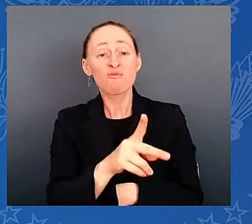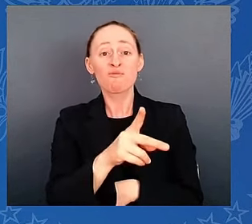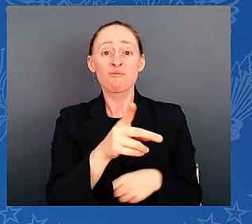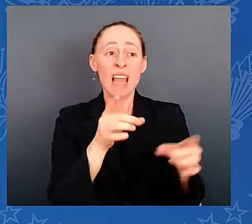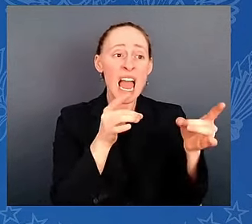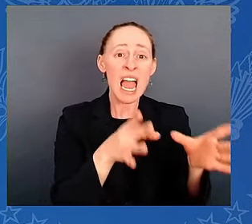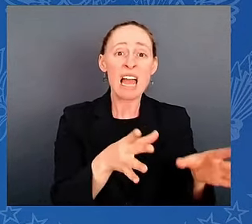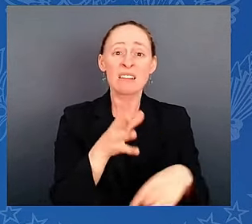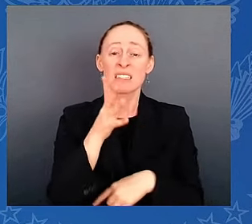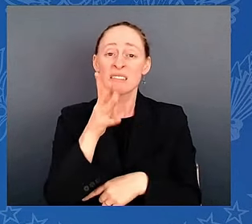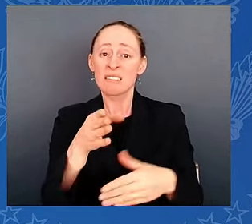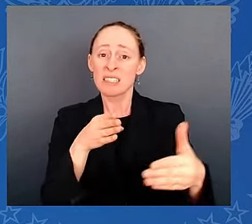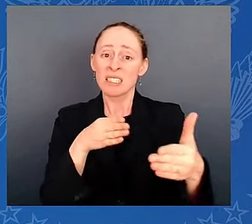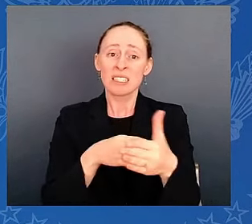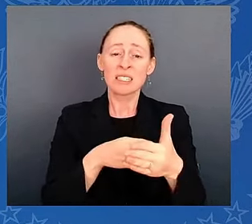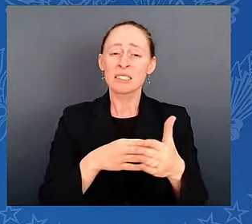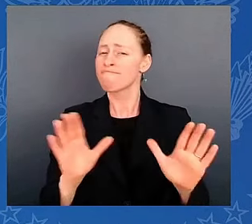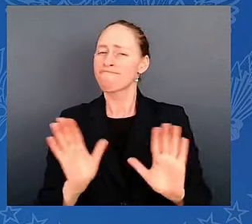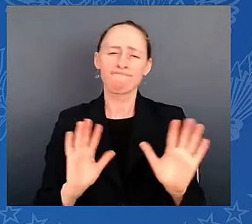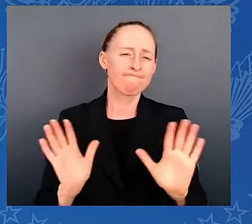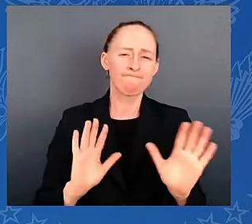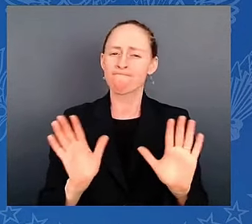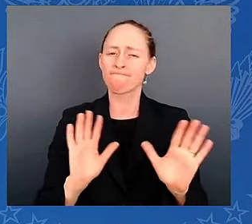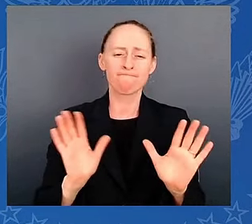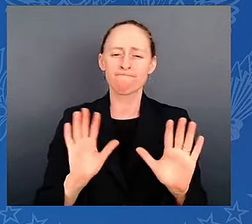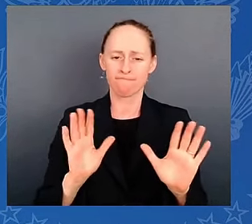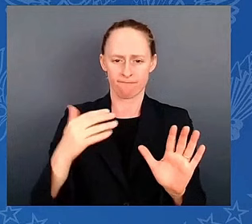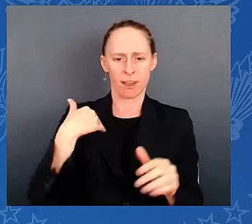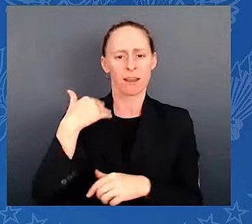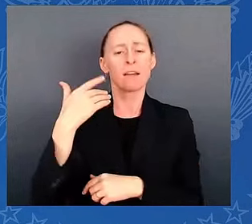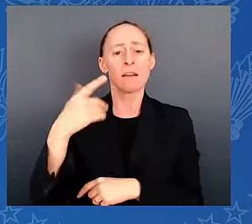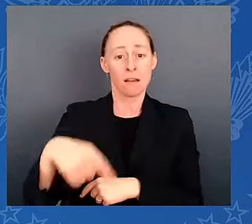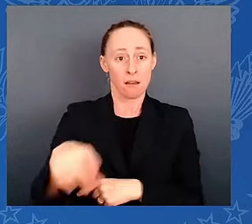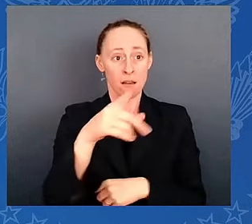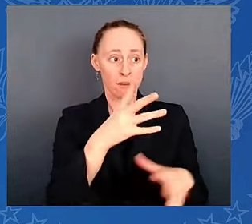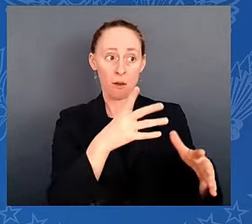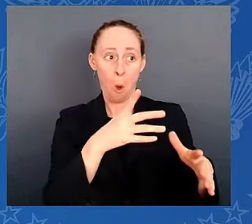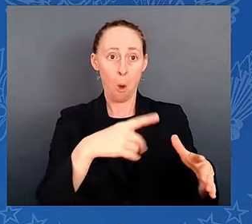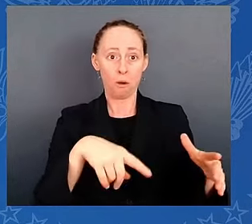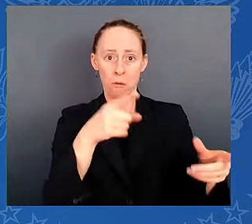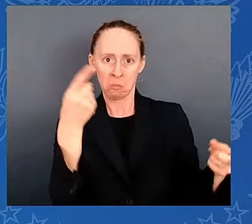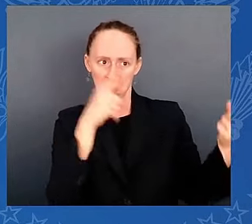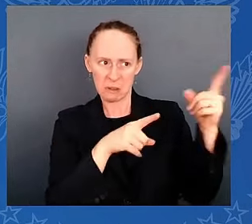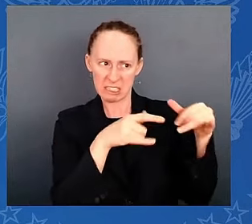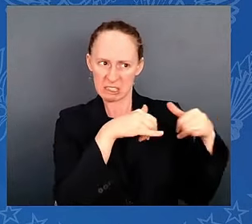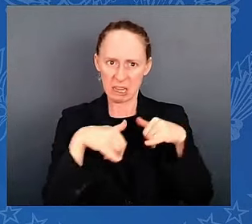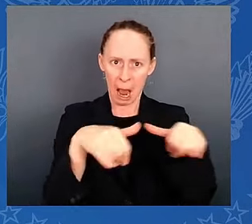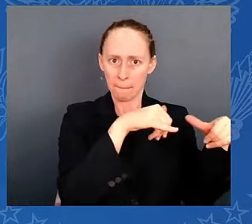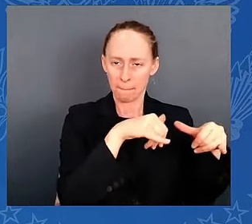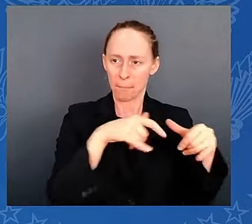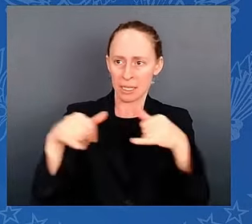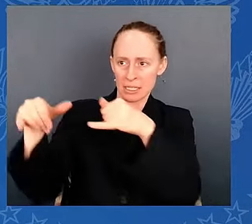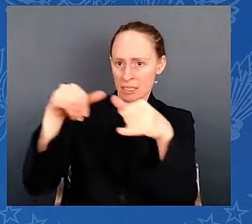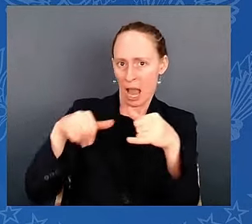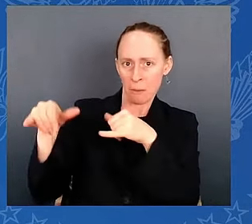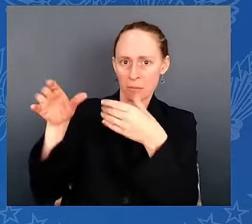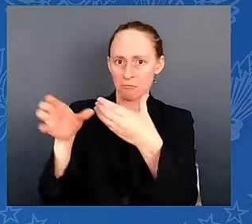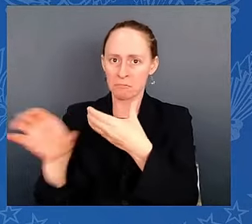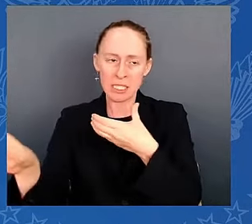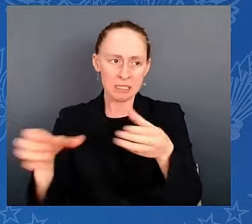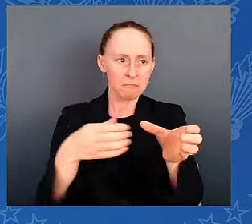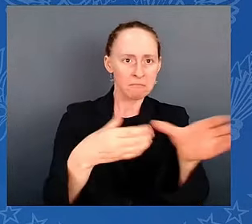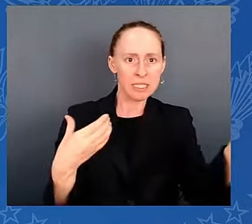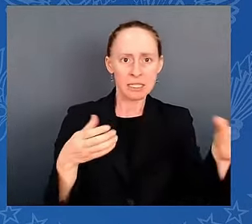those with whom we agree, where misinformation is rampant, where foreign actors fan the flames of our division to shape the